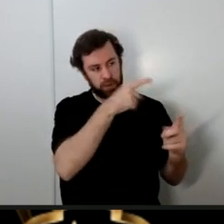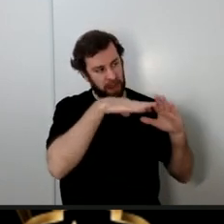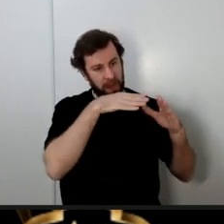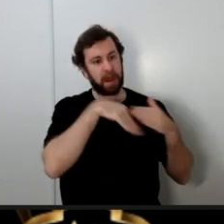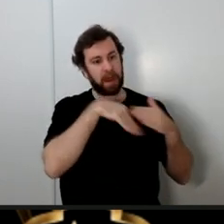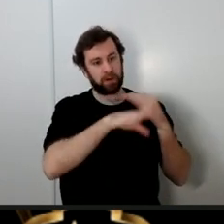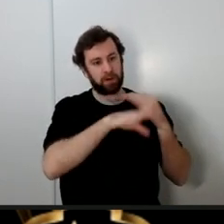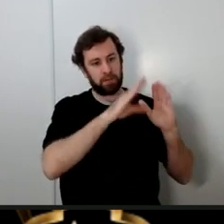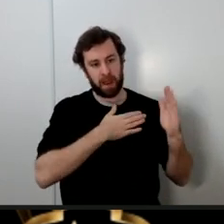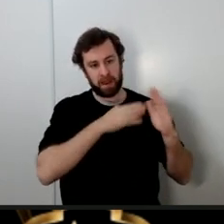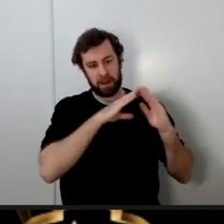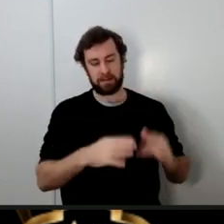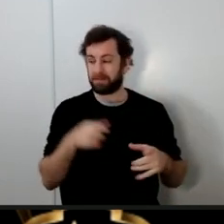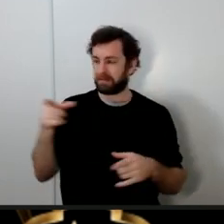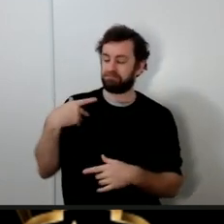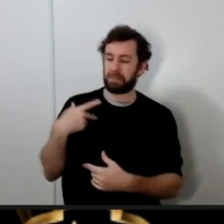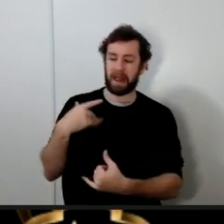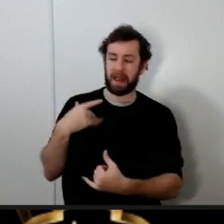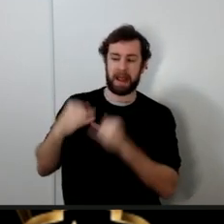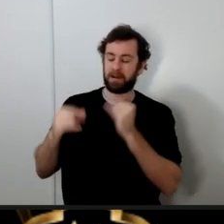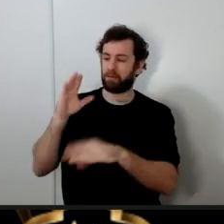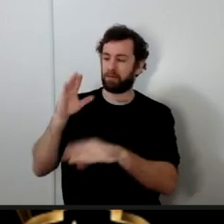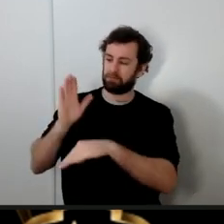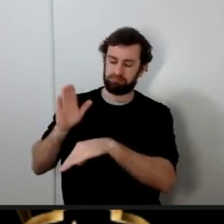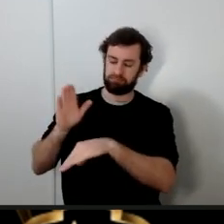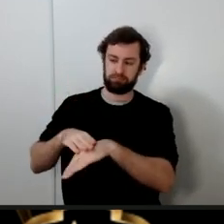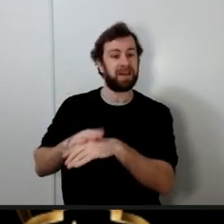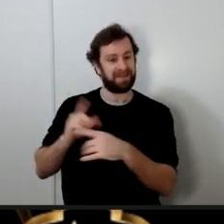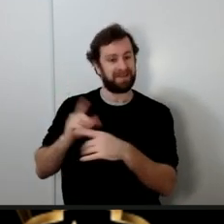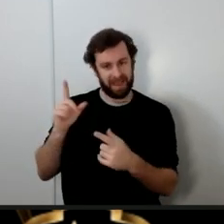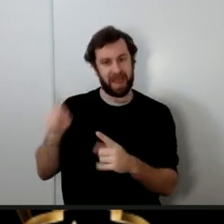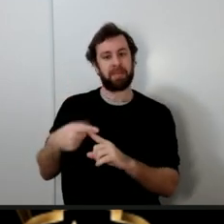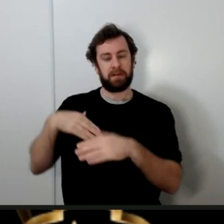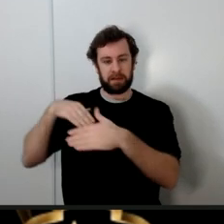them a last warning and then he entered the house and